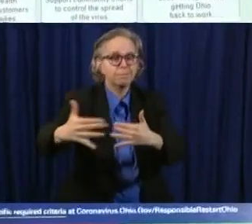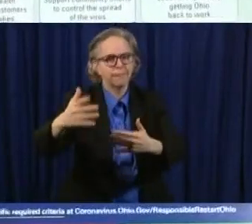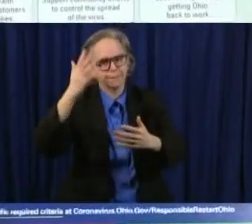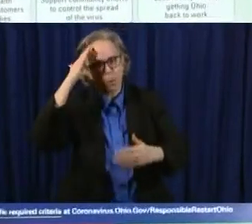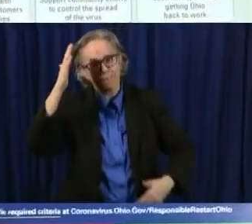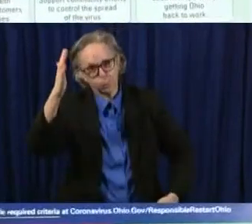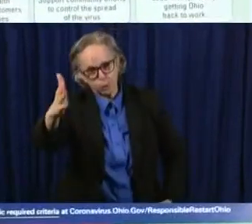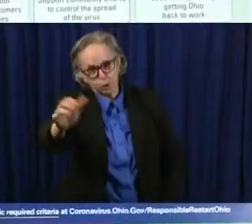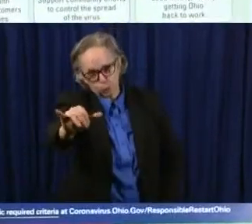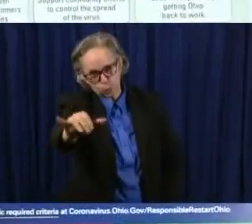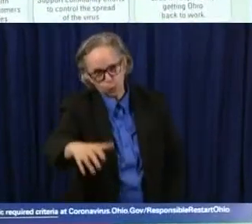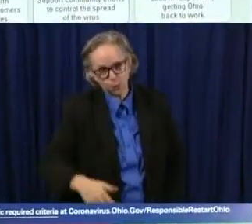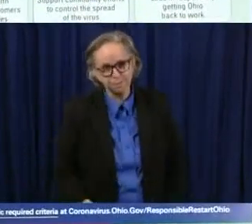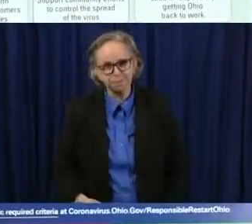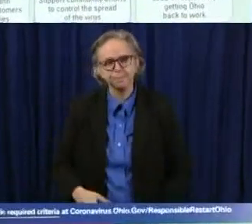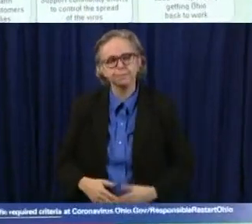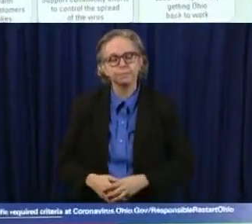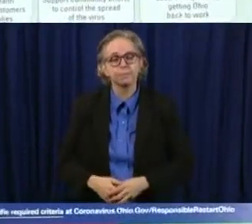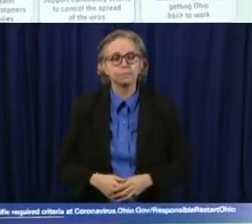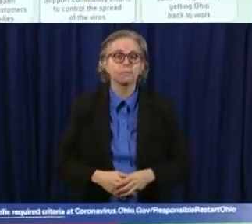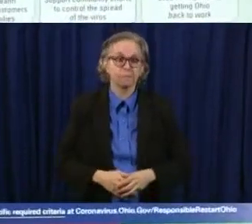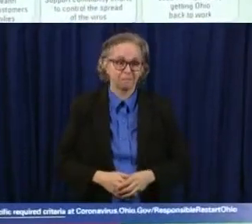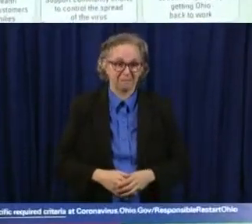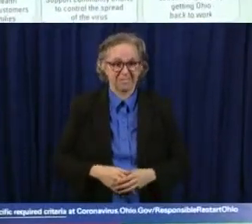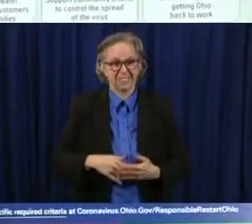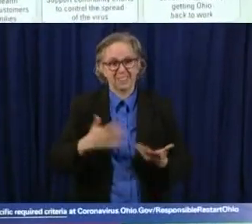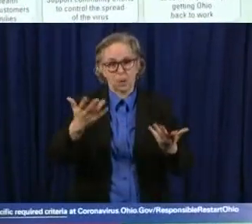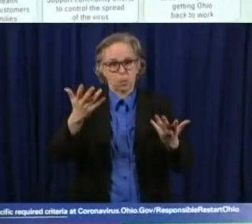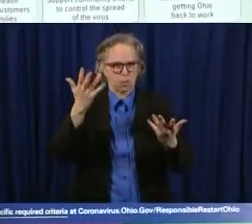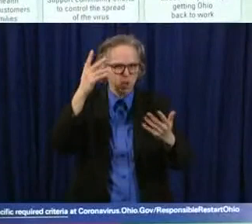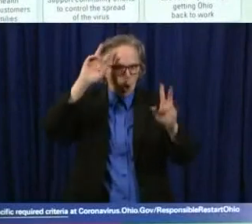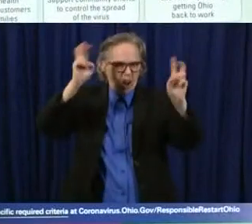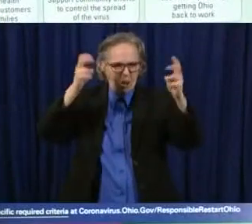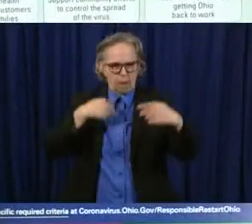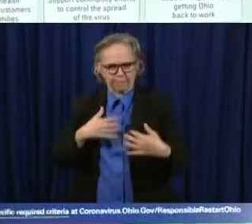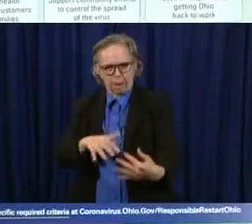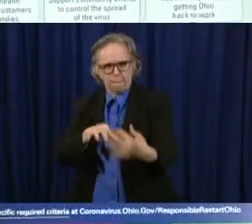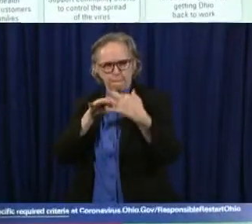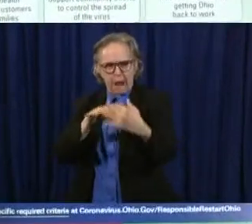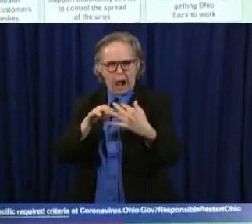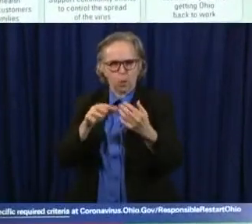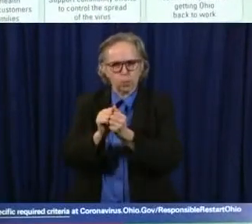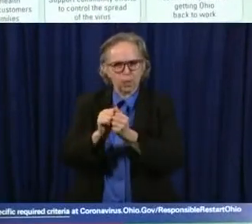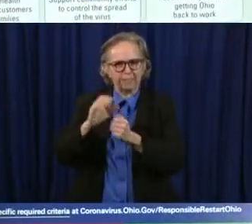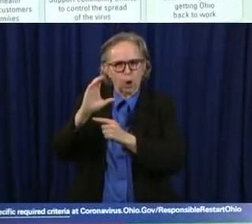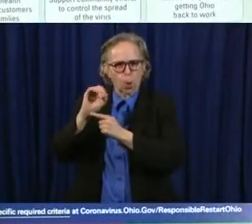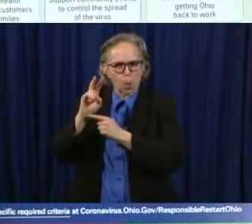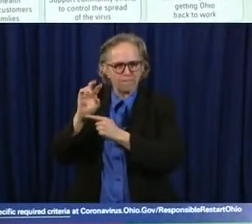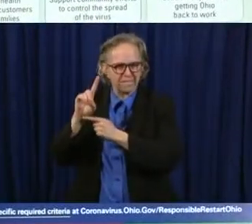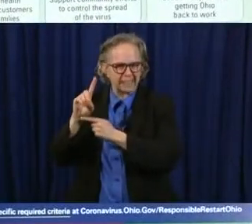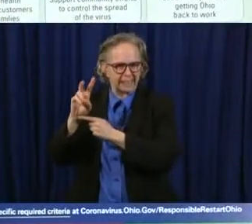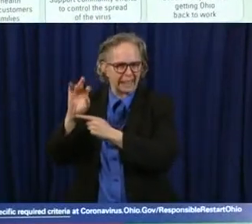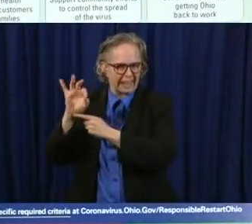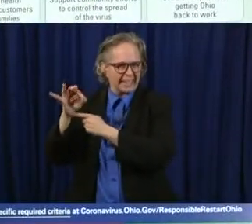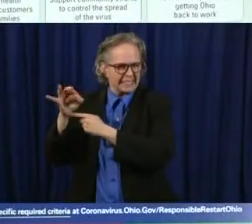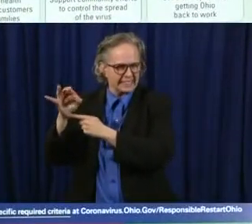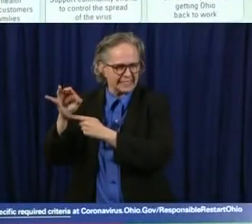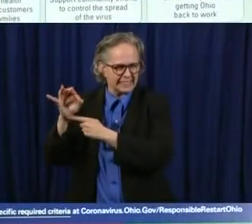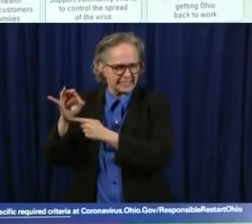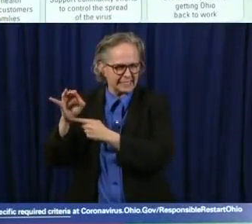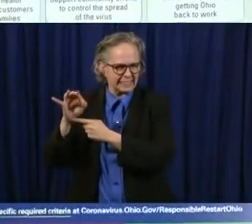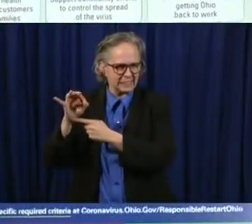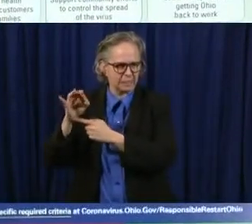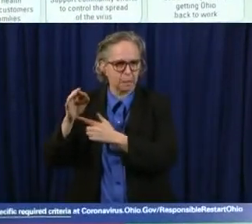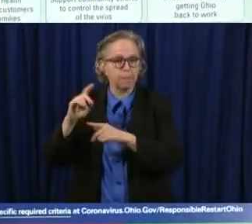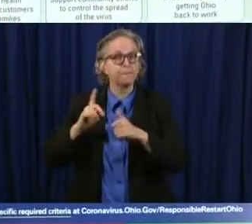to our battle with COVID-19. But before I do that, I would